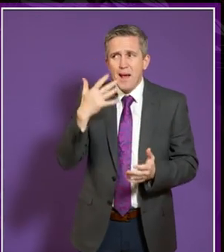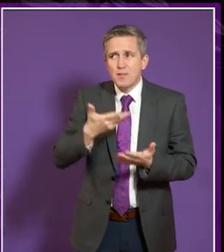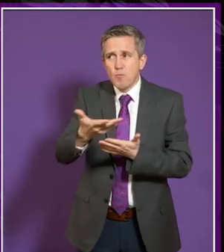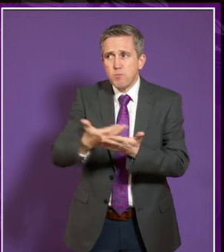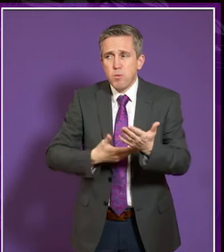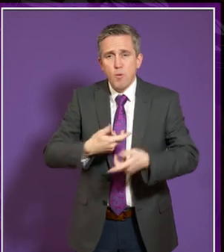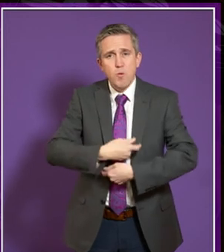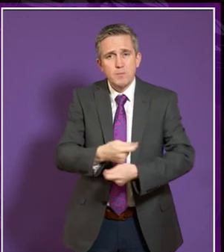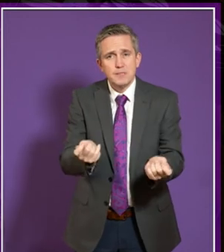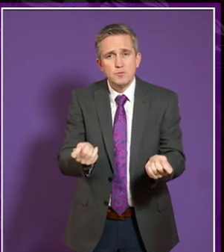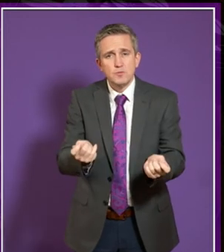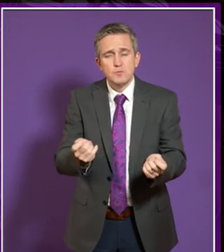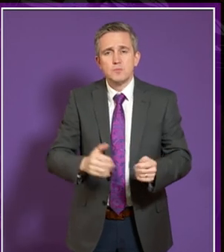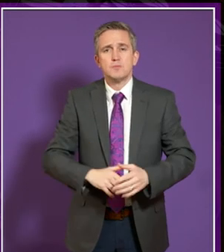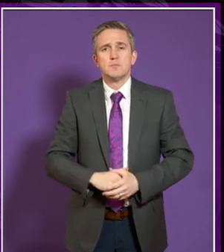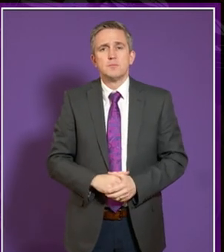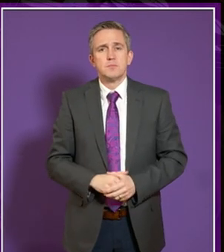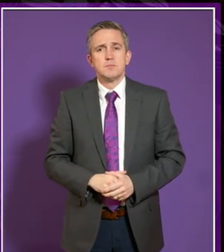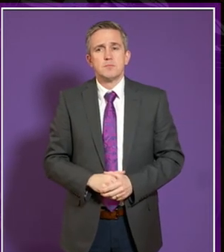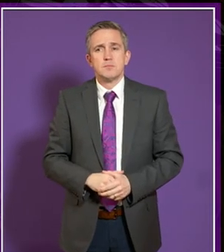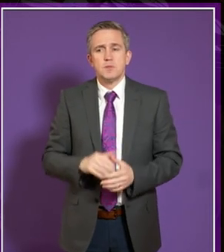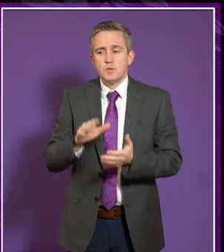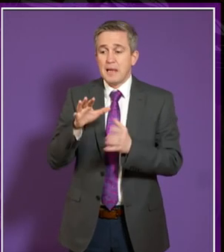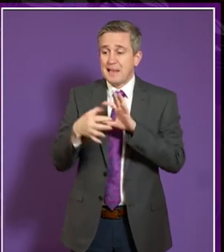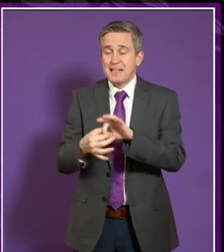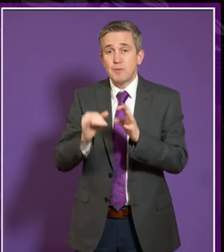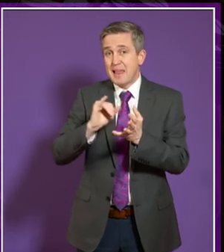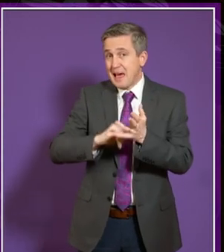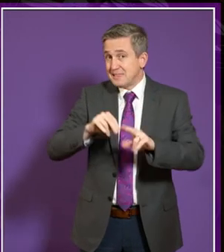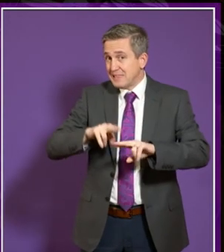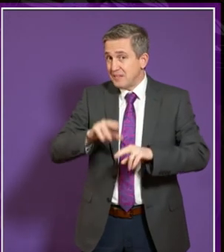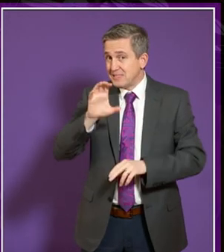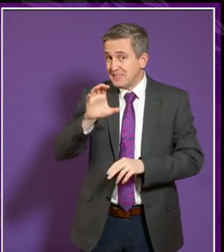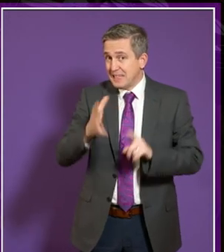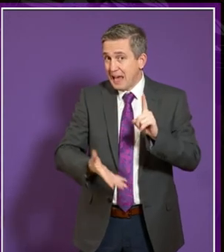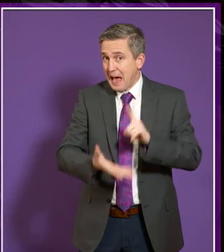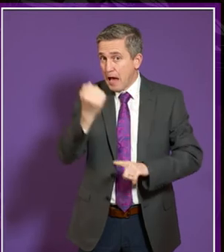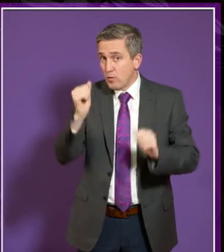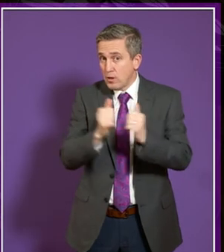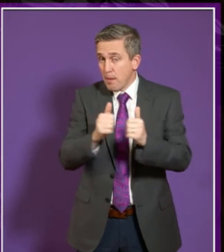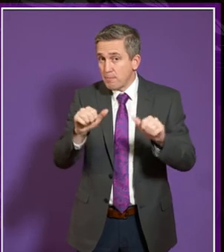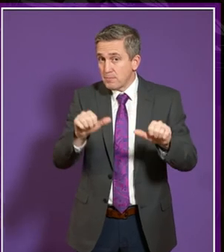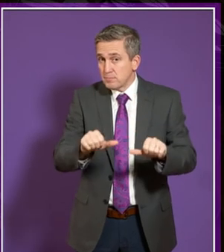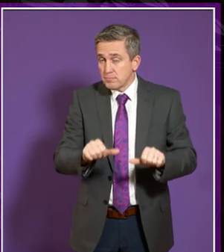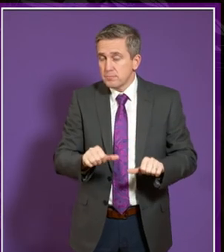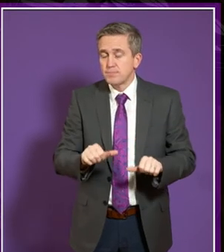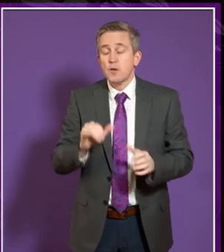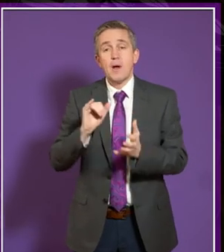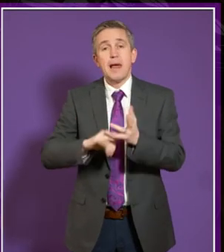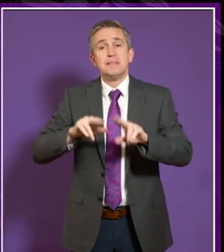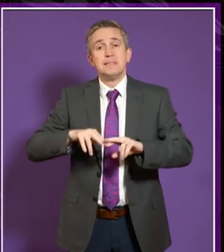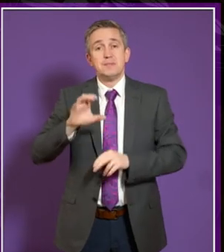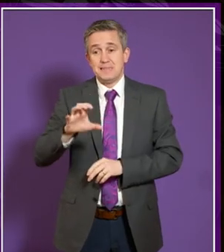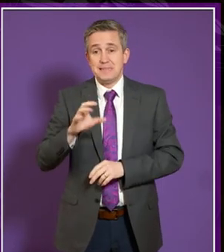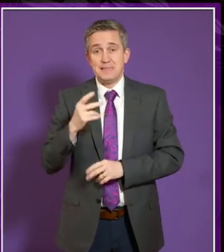um is it in terms of sfc outcome agreements is that yes sfc were actually